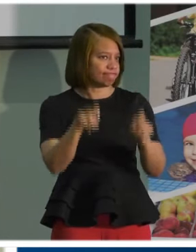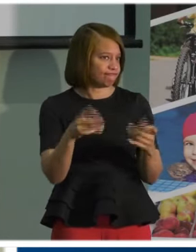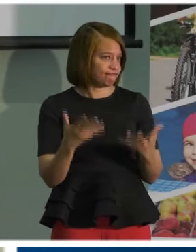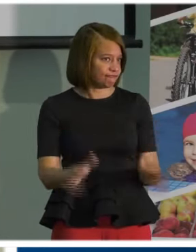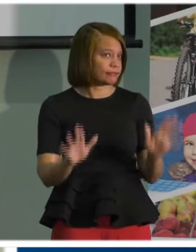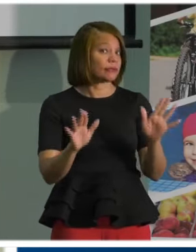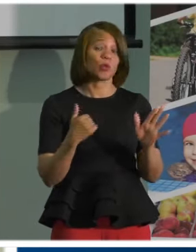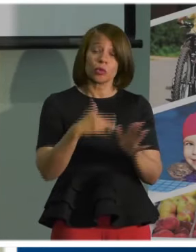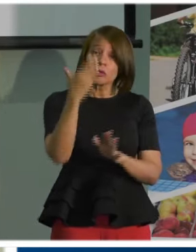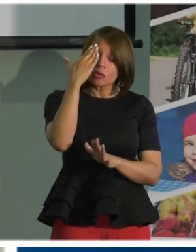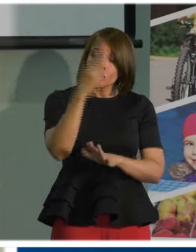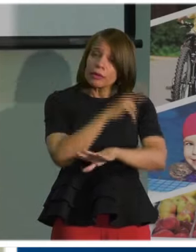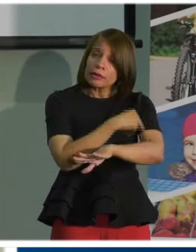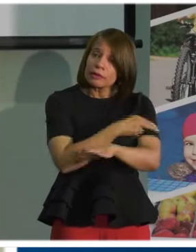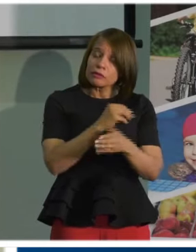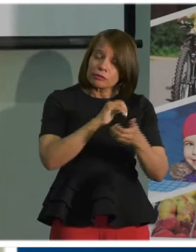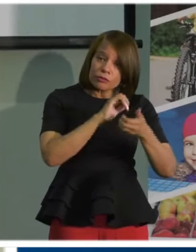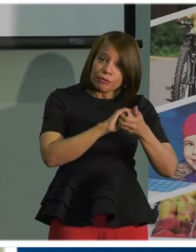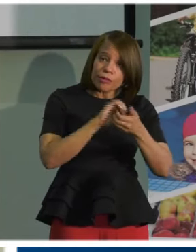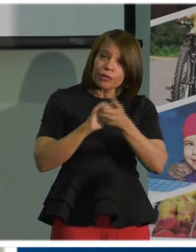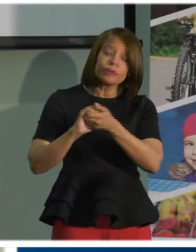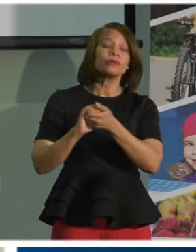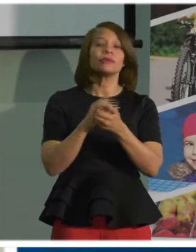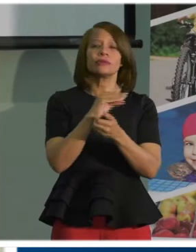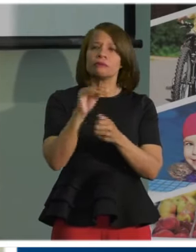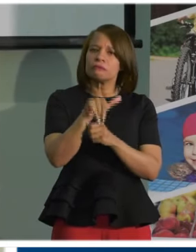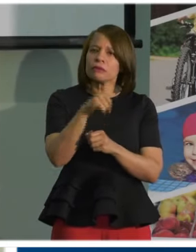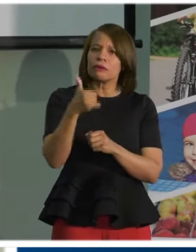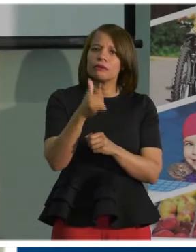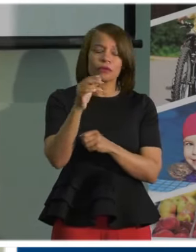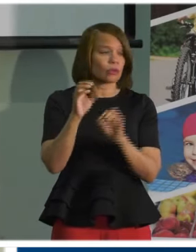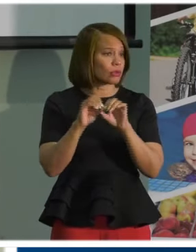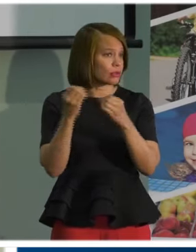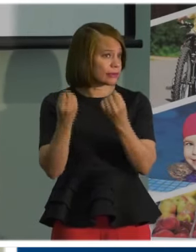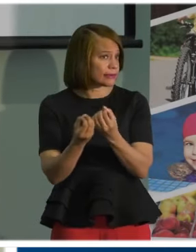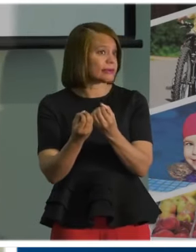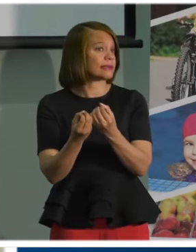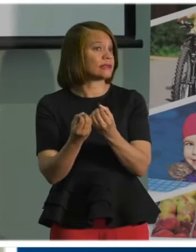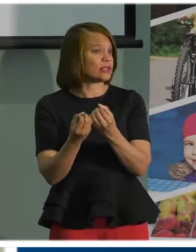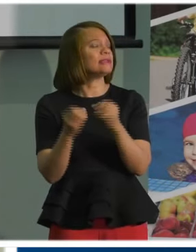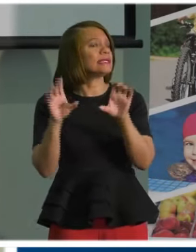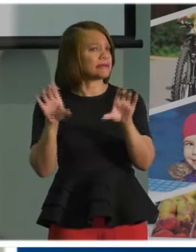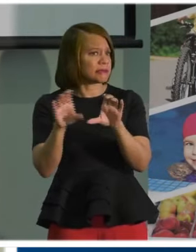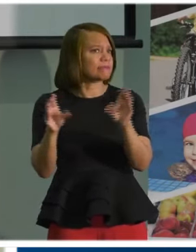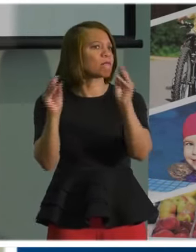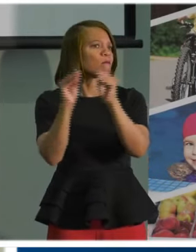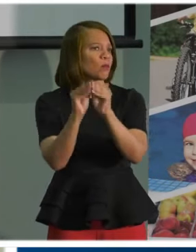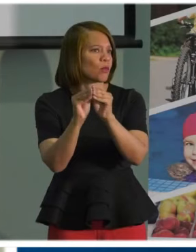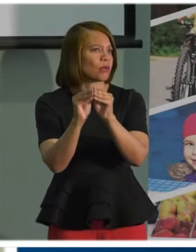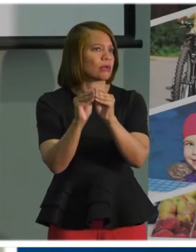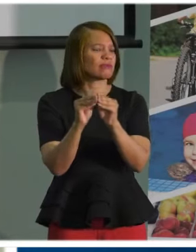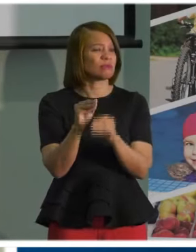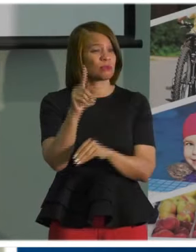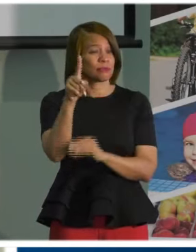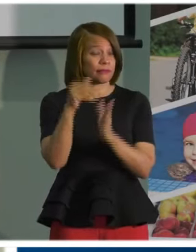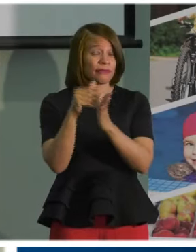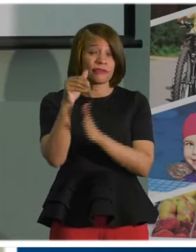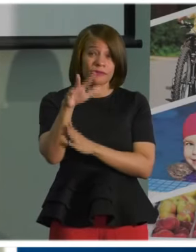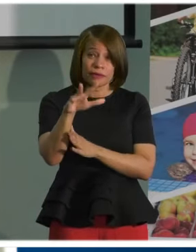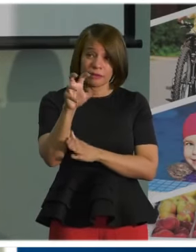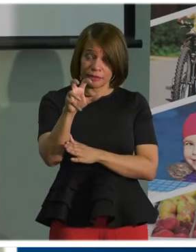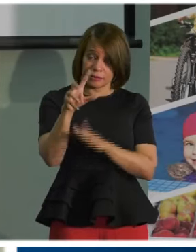partners and our FQHCs and FQHC lookalikes outside of the testing here have done an additional 1,500 tests